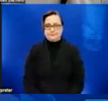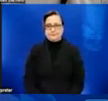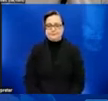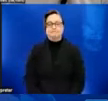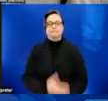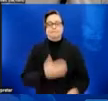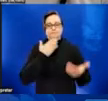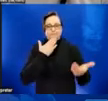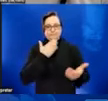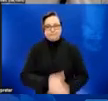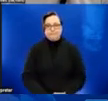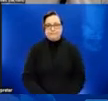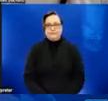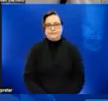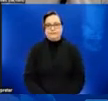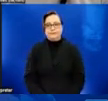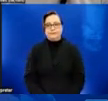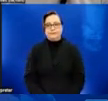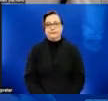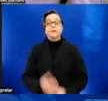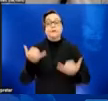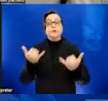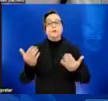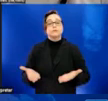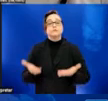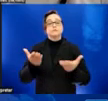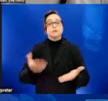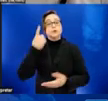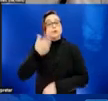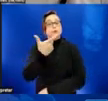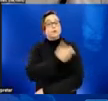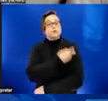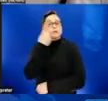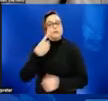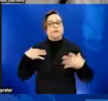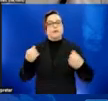very much. What are the current recommendations for vaccination of healthcare workers?